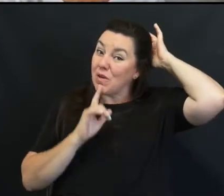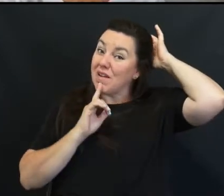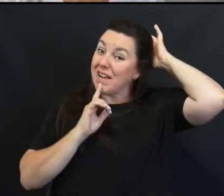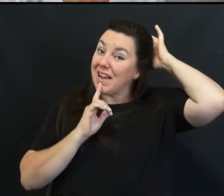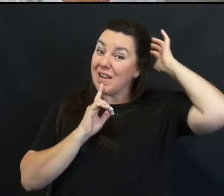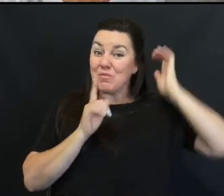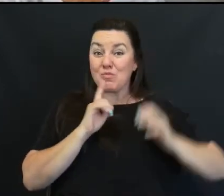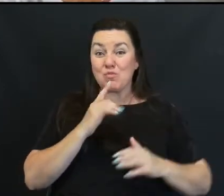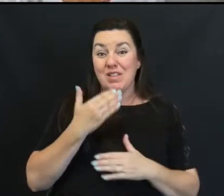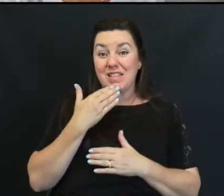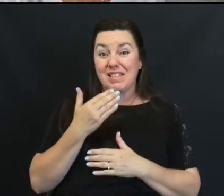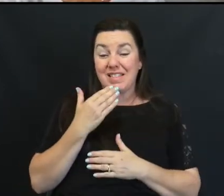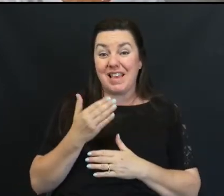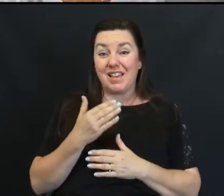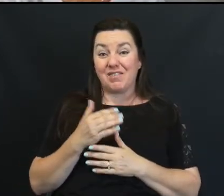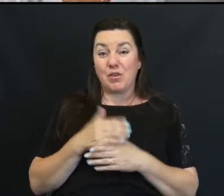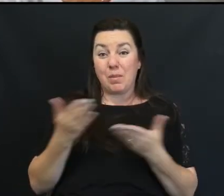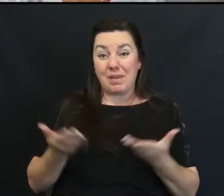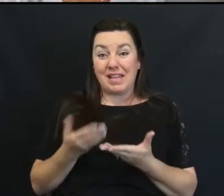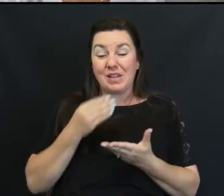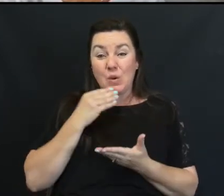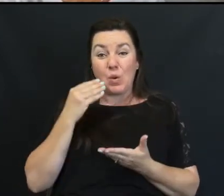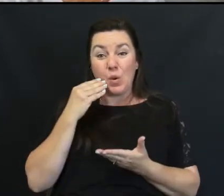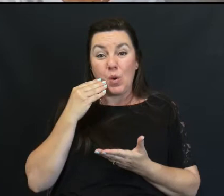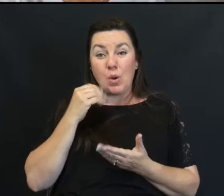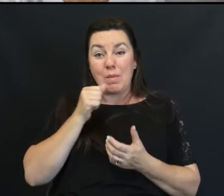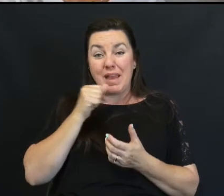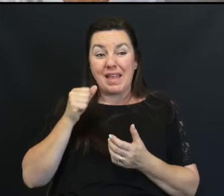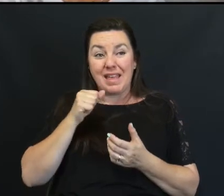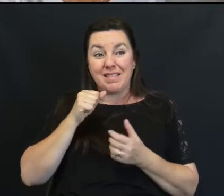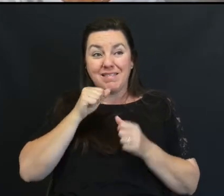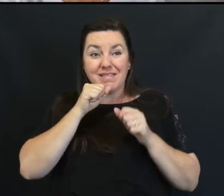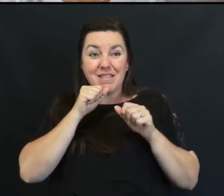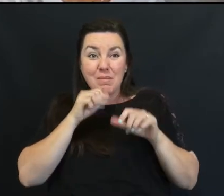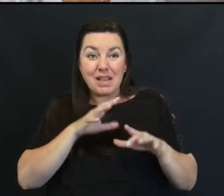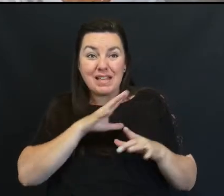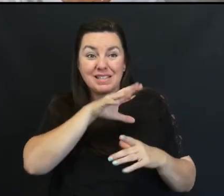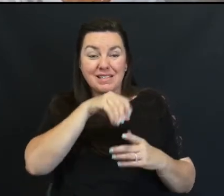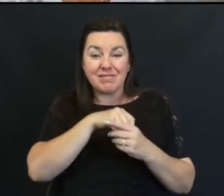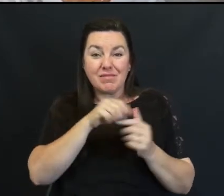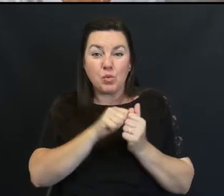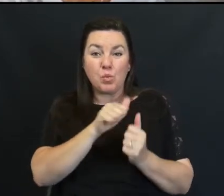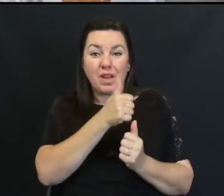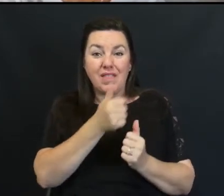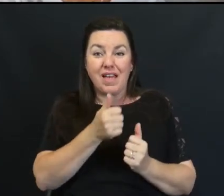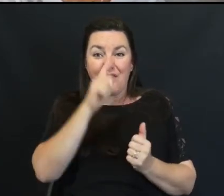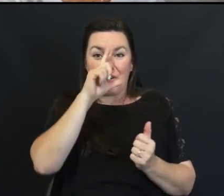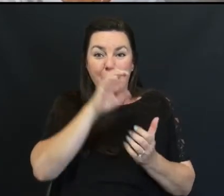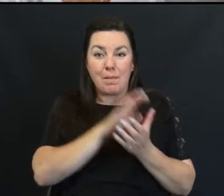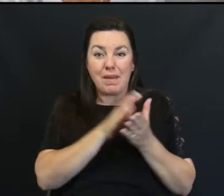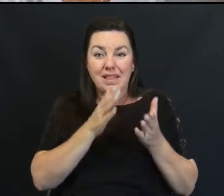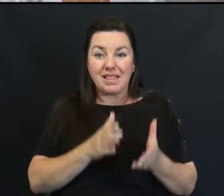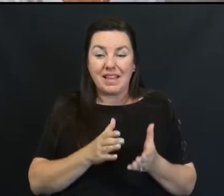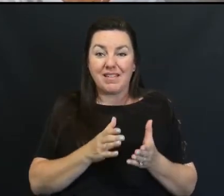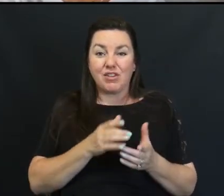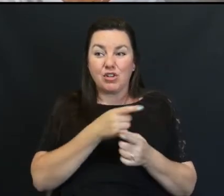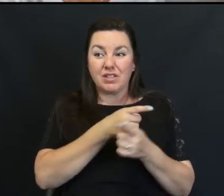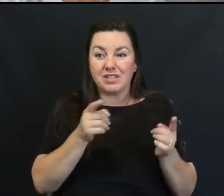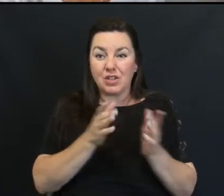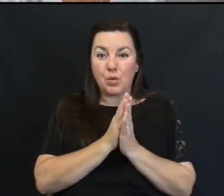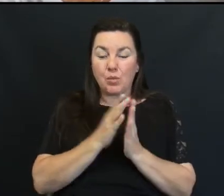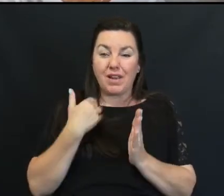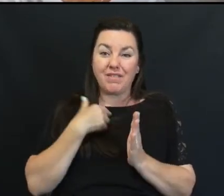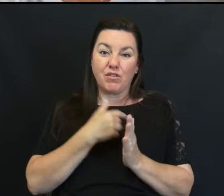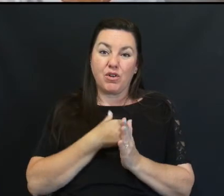grateful For also since being home The blessing of just With being with other believers And people praying for us And